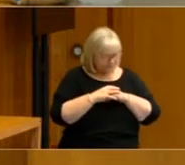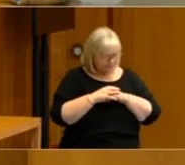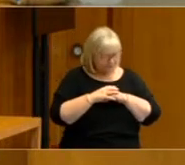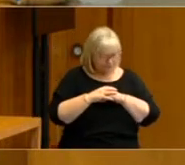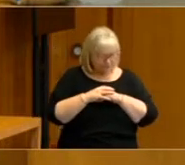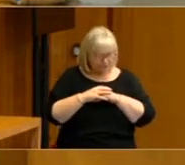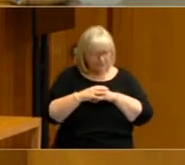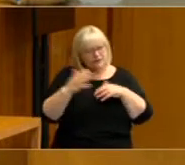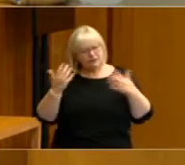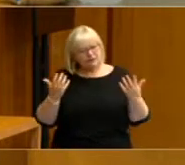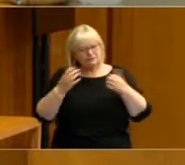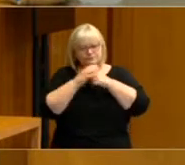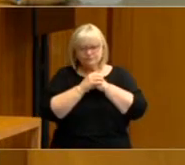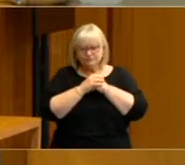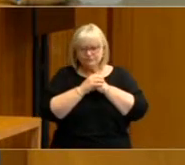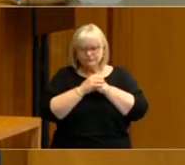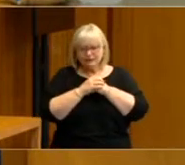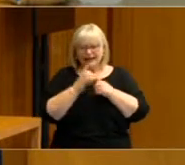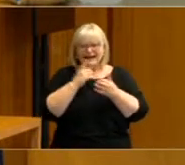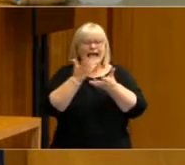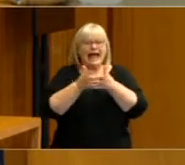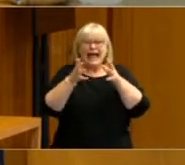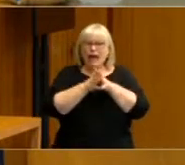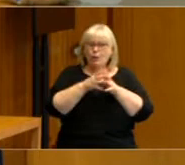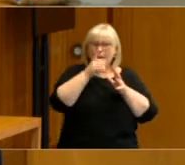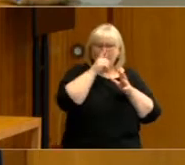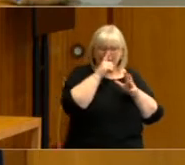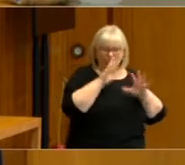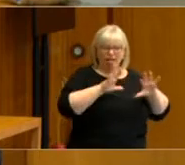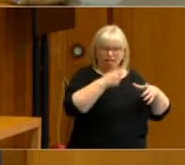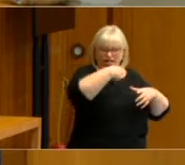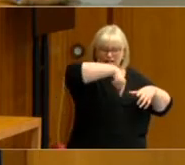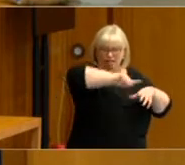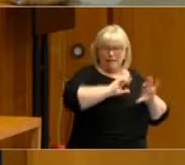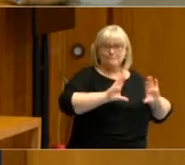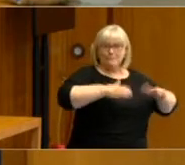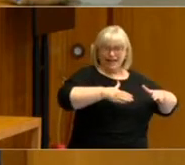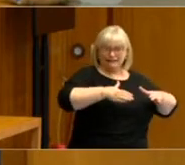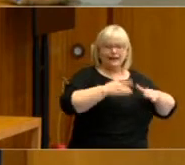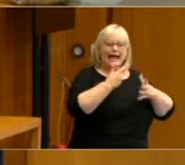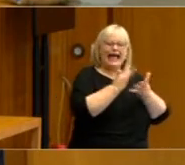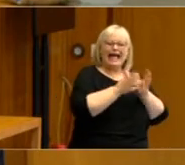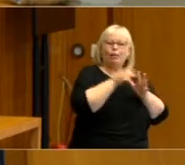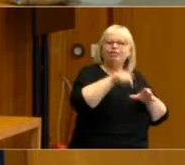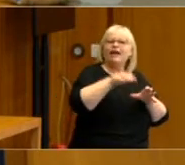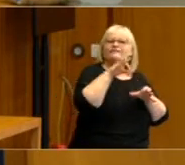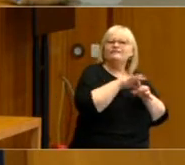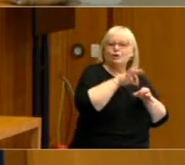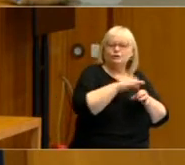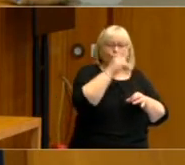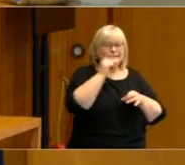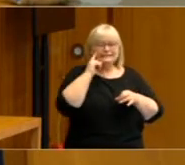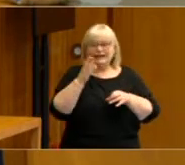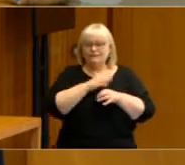In terms of how the party voters observed a lot of these issues, what you can see from this